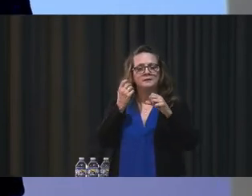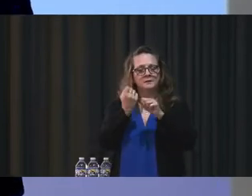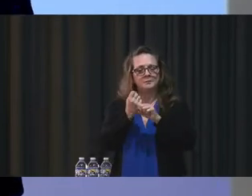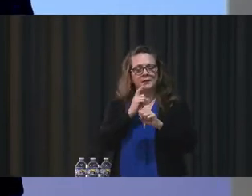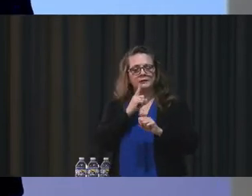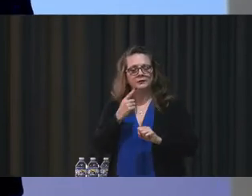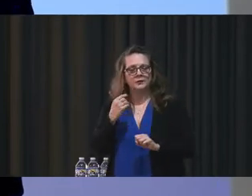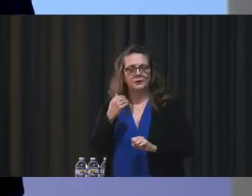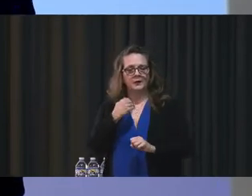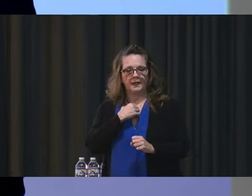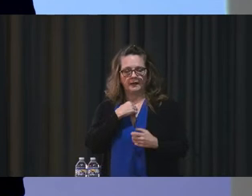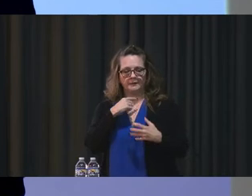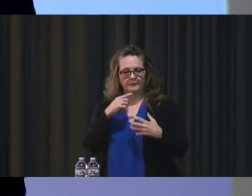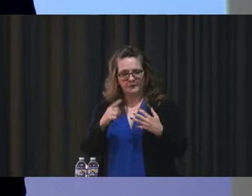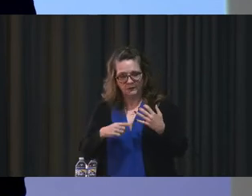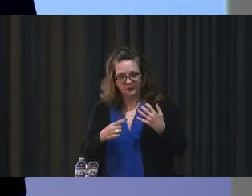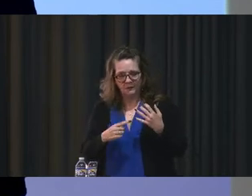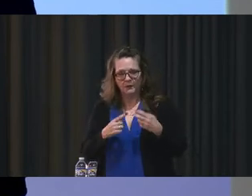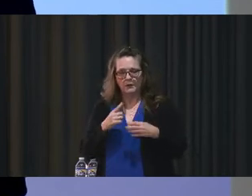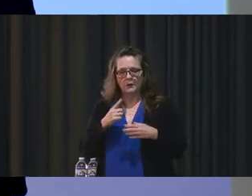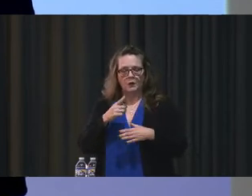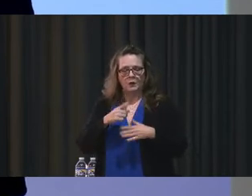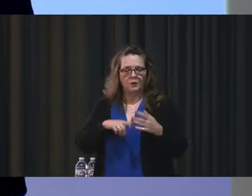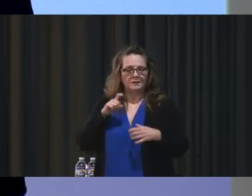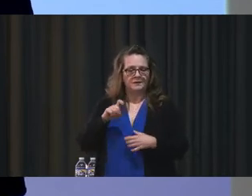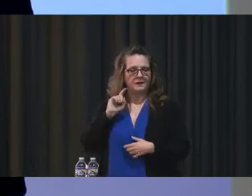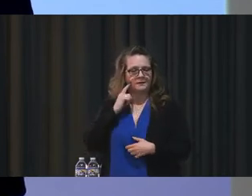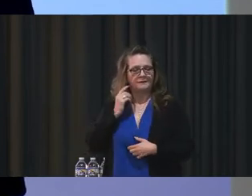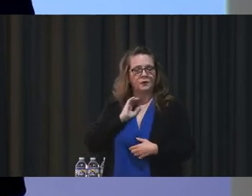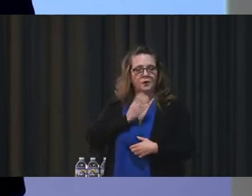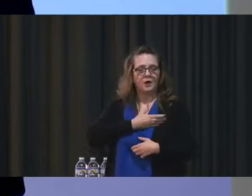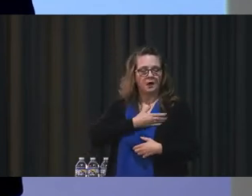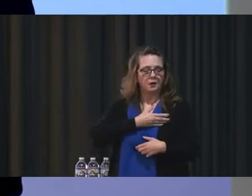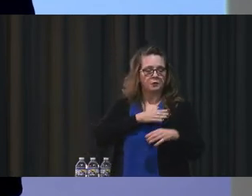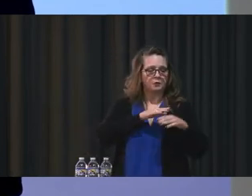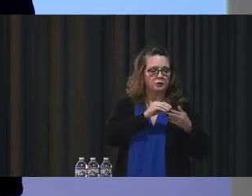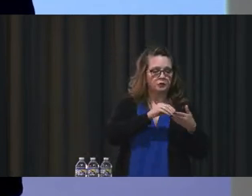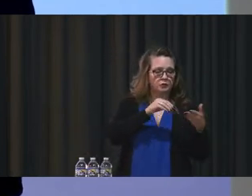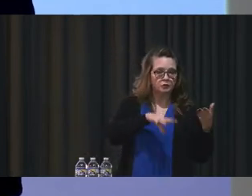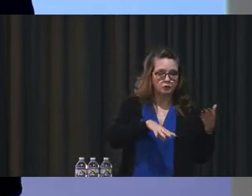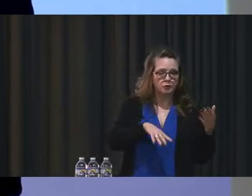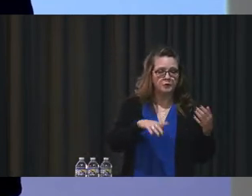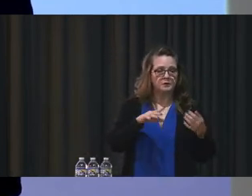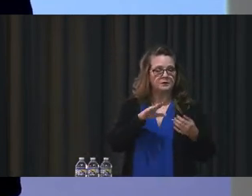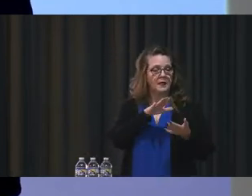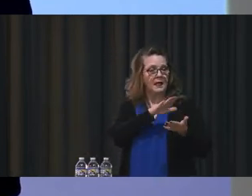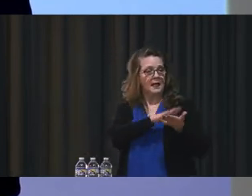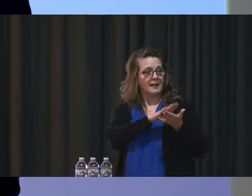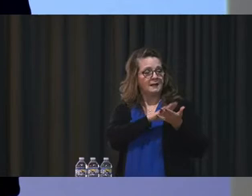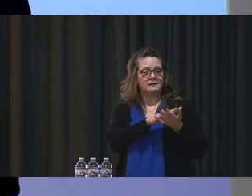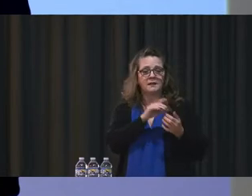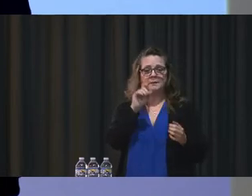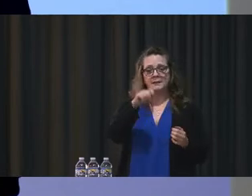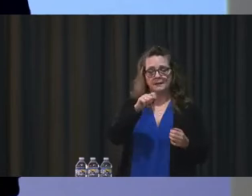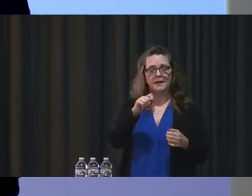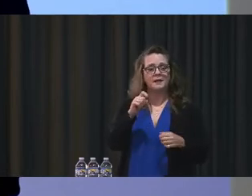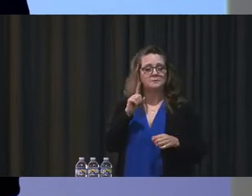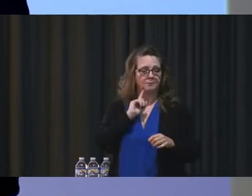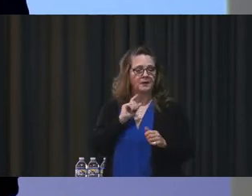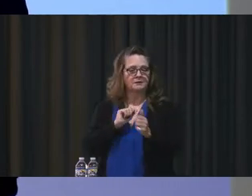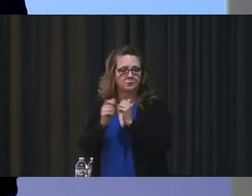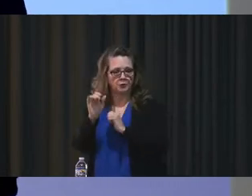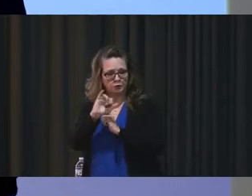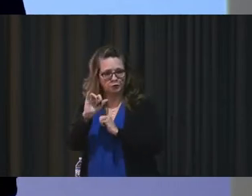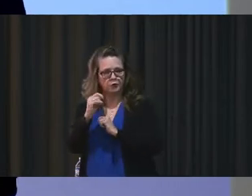do what's best for our children from an academic standpoint and an athletic standpoint as well in building the culture to be